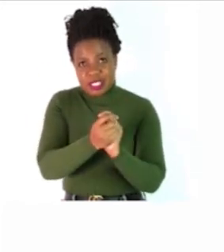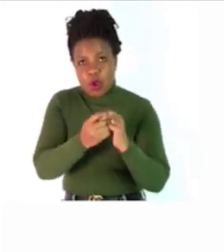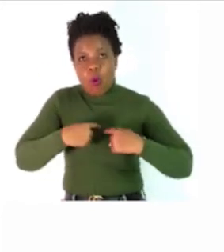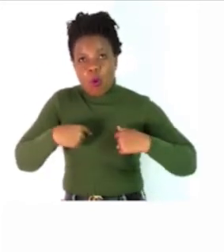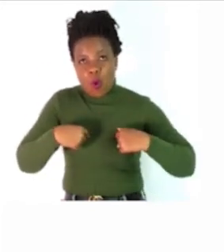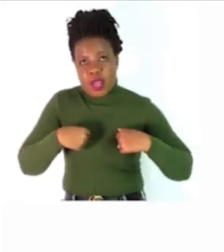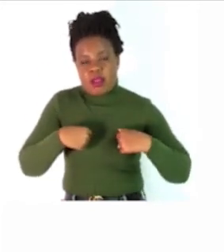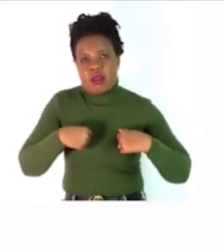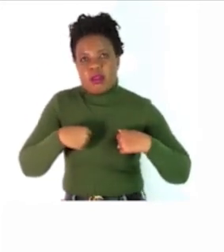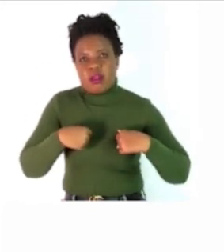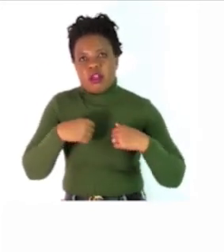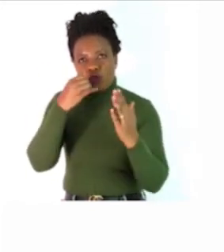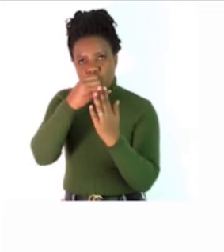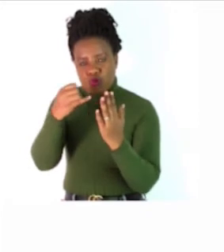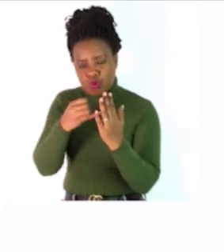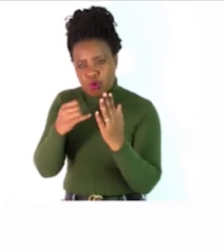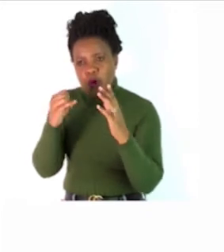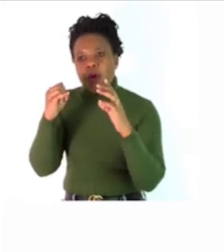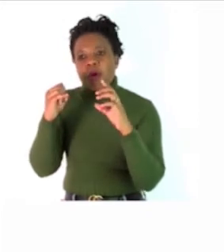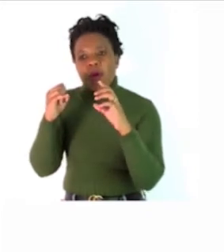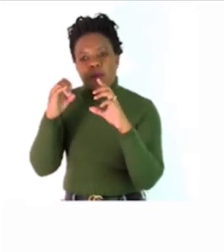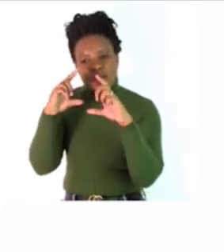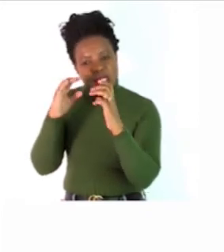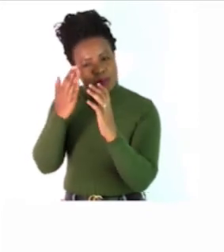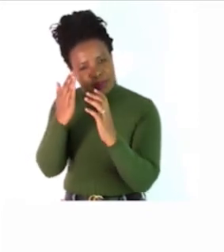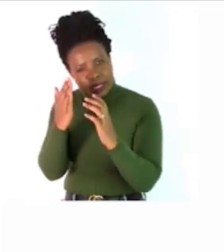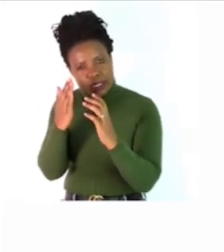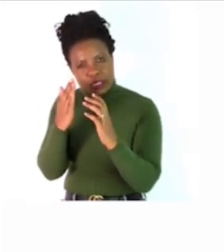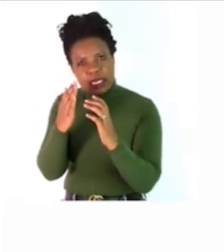is pepper to peppers by adding s